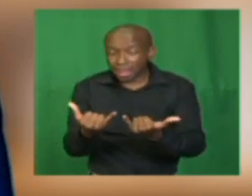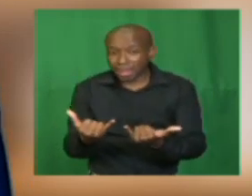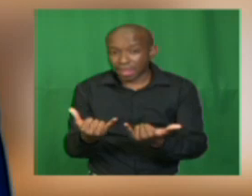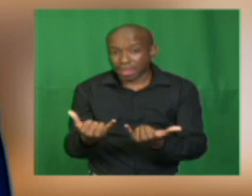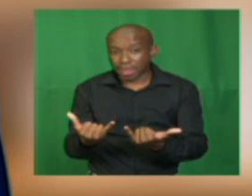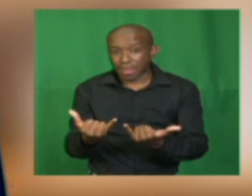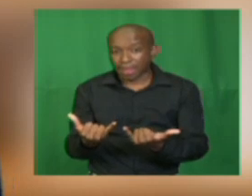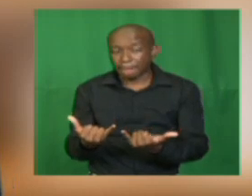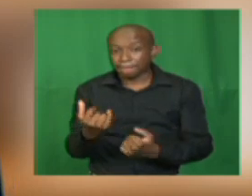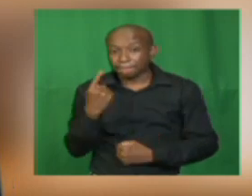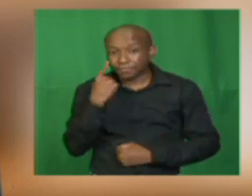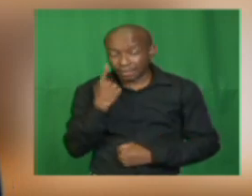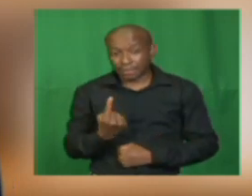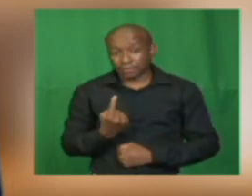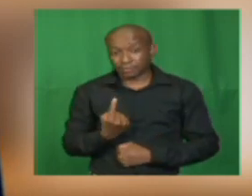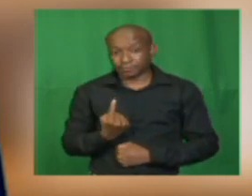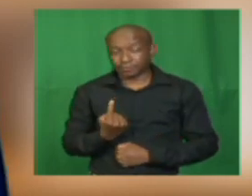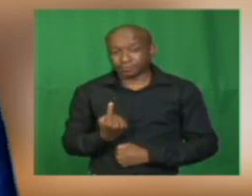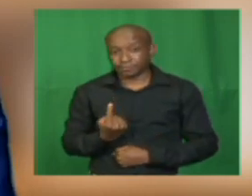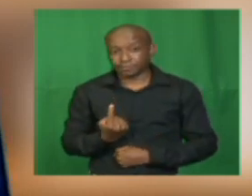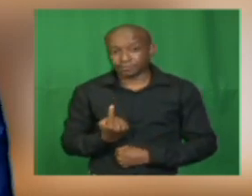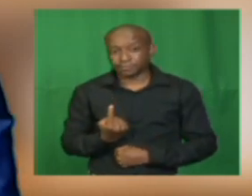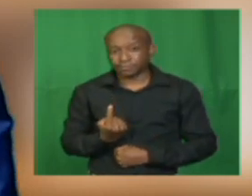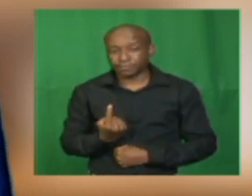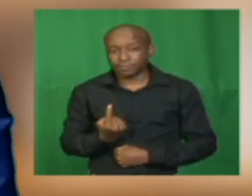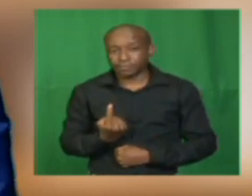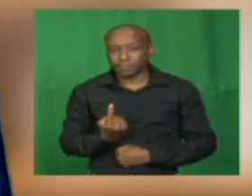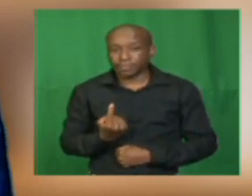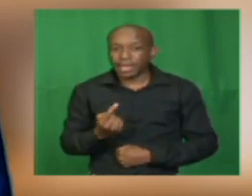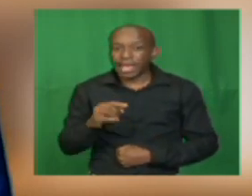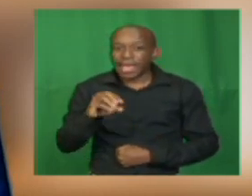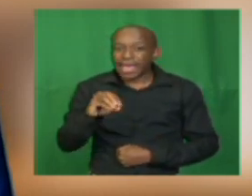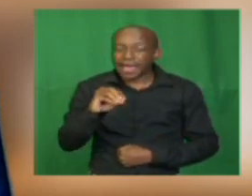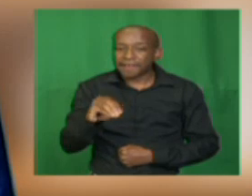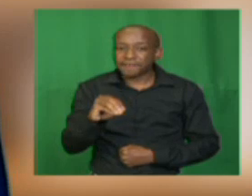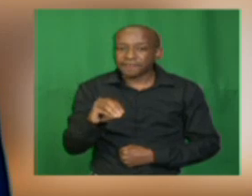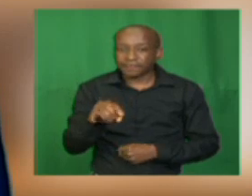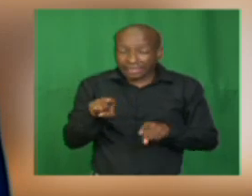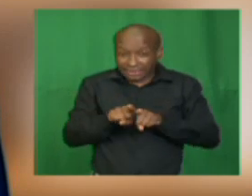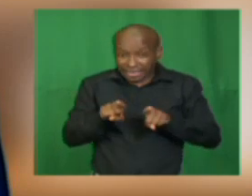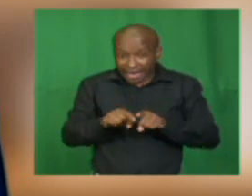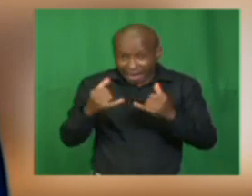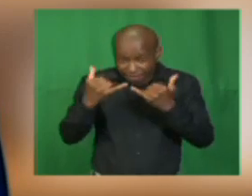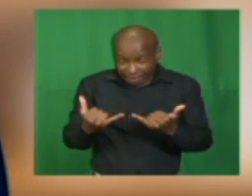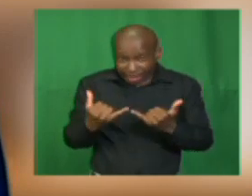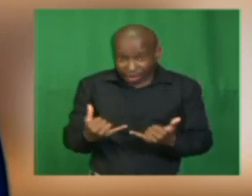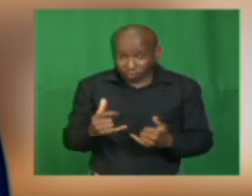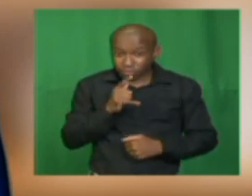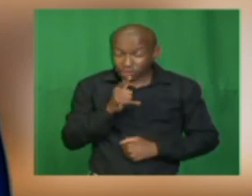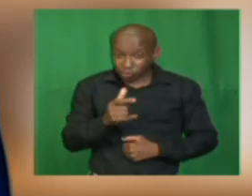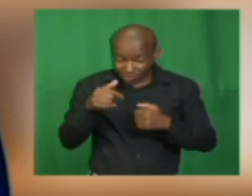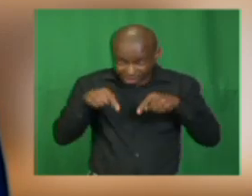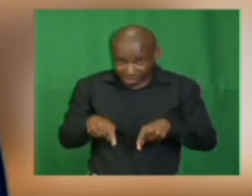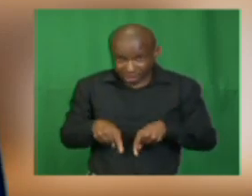to say, there is a current situation right now, as I'm speaking to you.